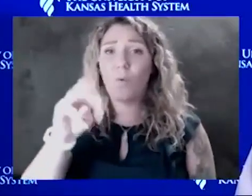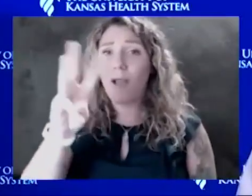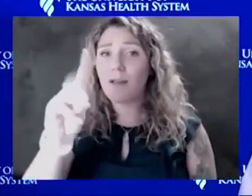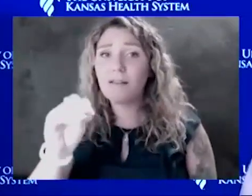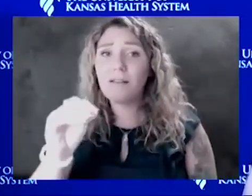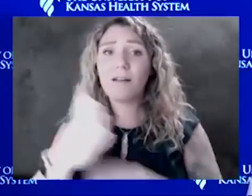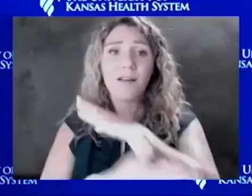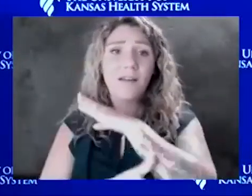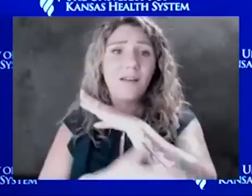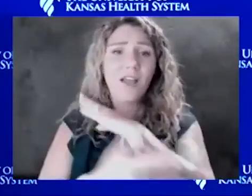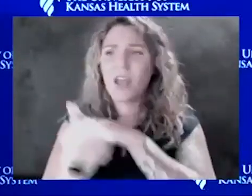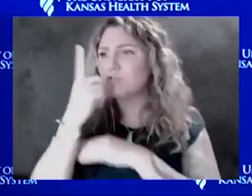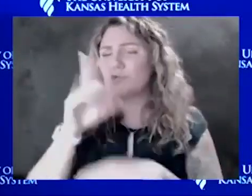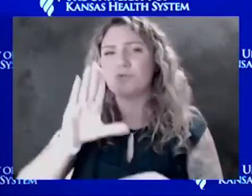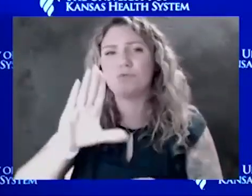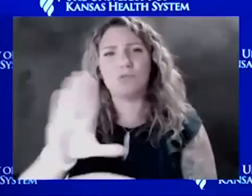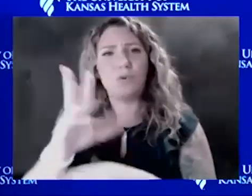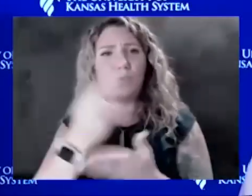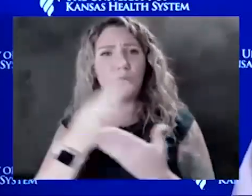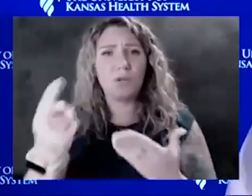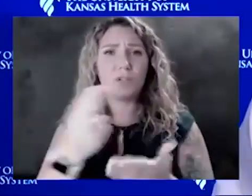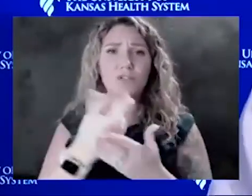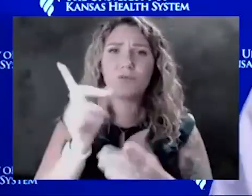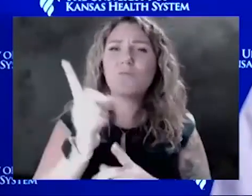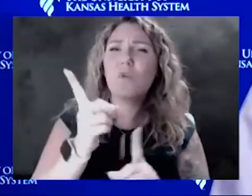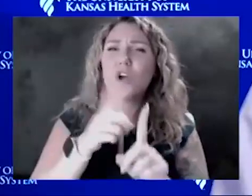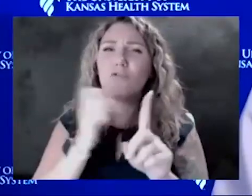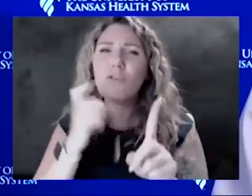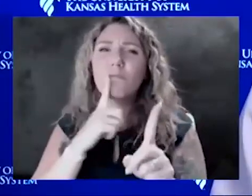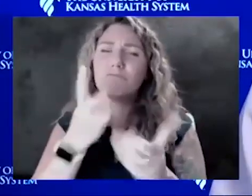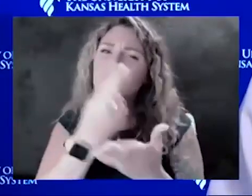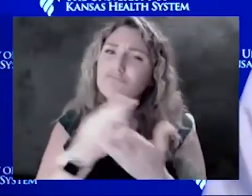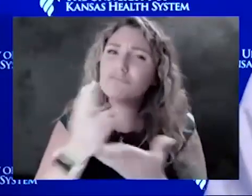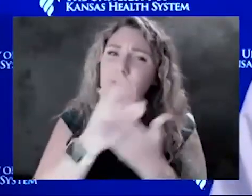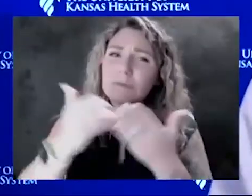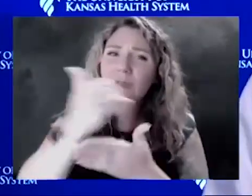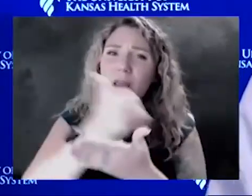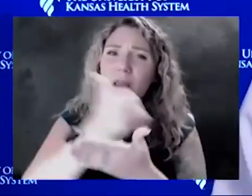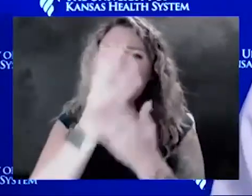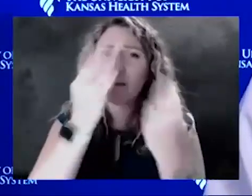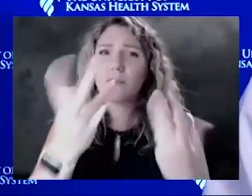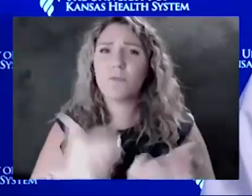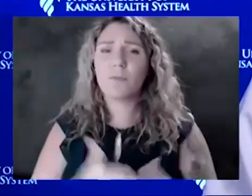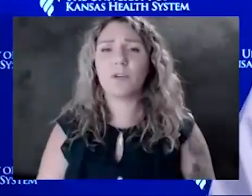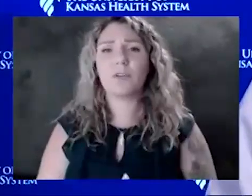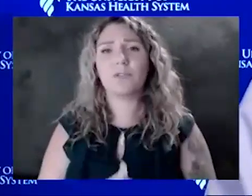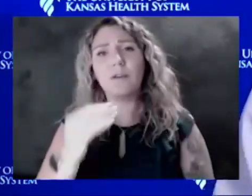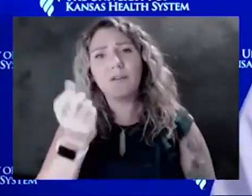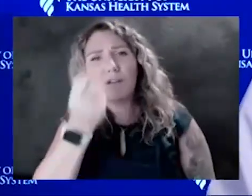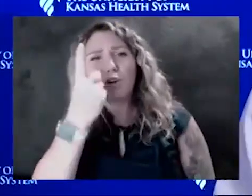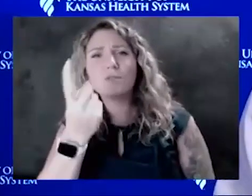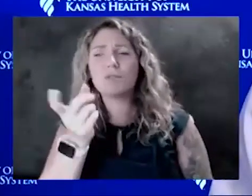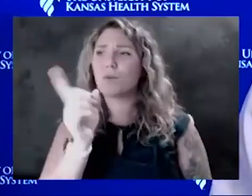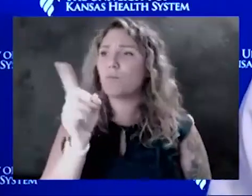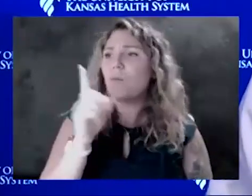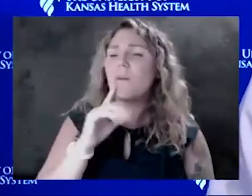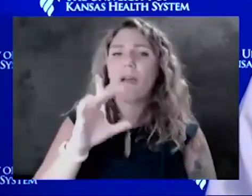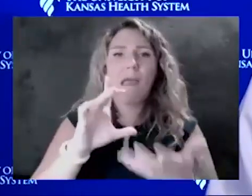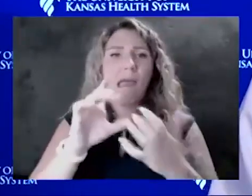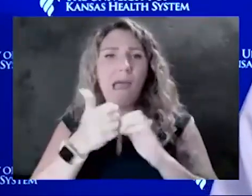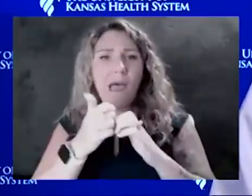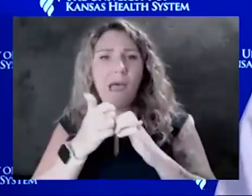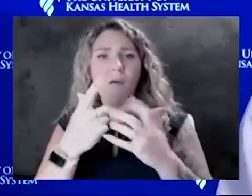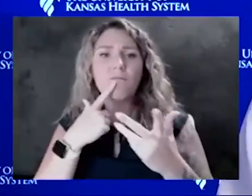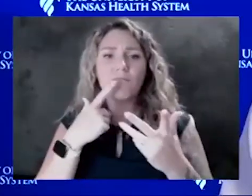sources are that you're getting your information from. And also, you know, understand exactly what way are you coming about how you are trying to form your